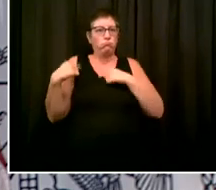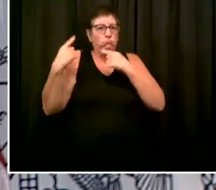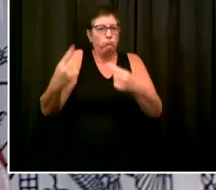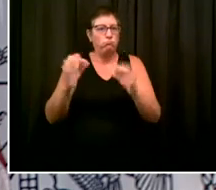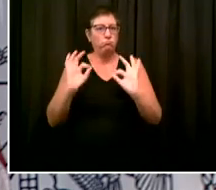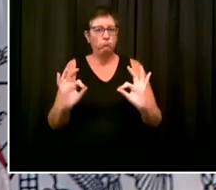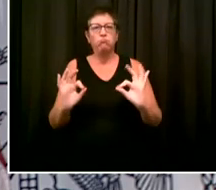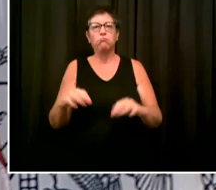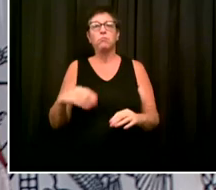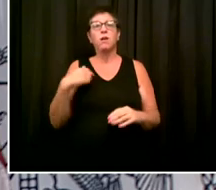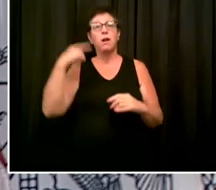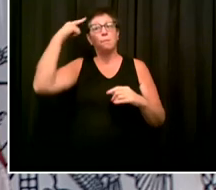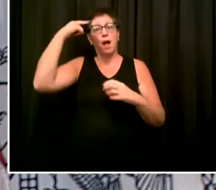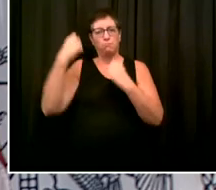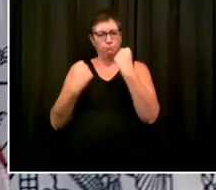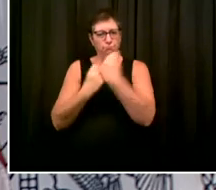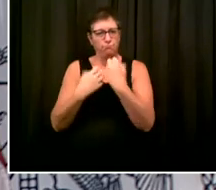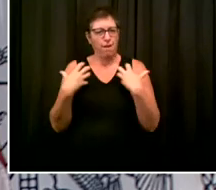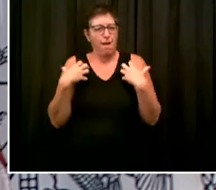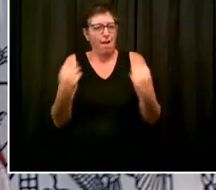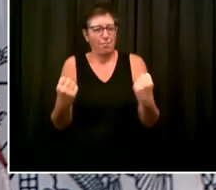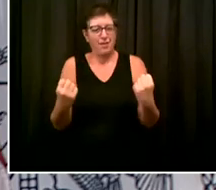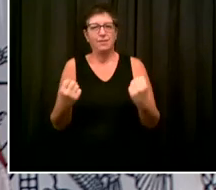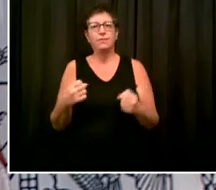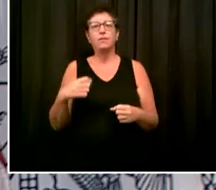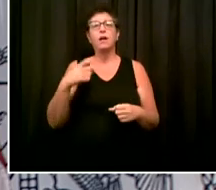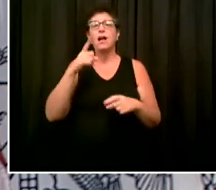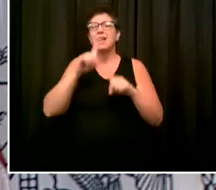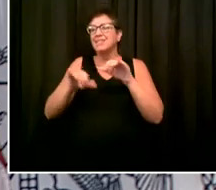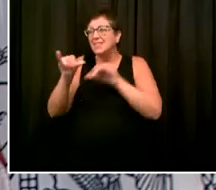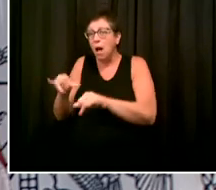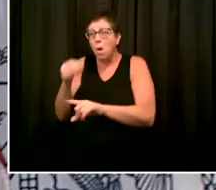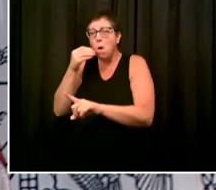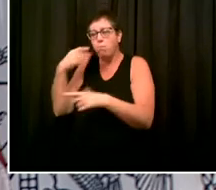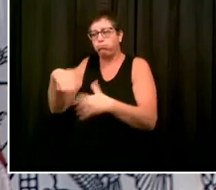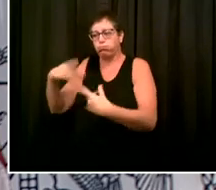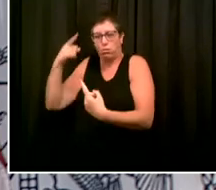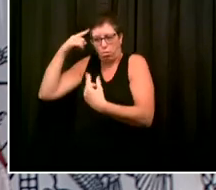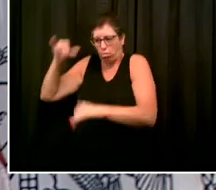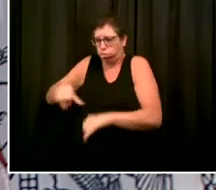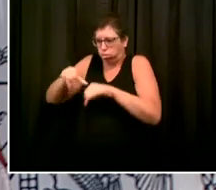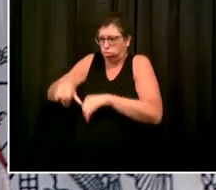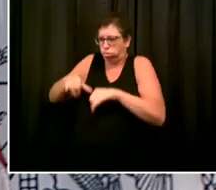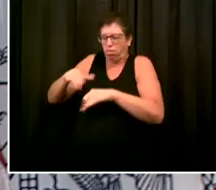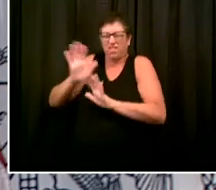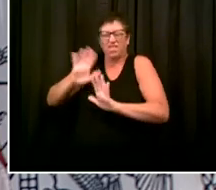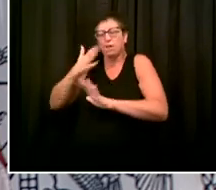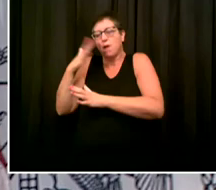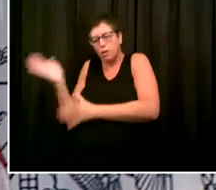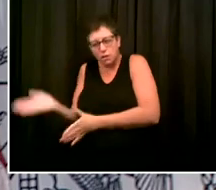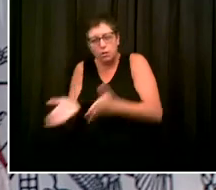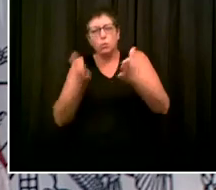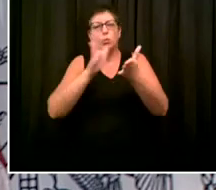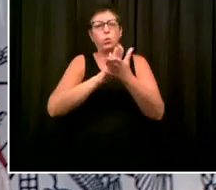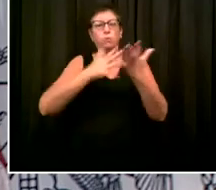the same way remotely as you can in person. And our kids deserve that support. Go ahead, Rich.